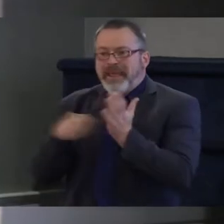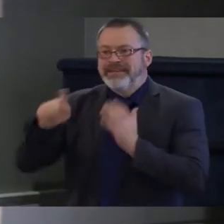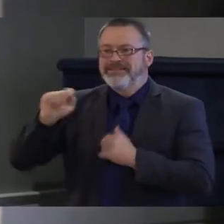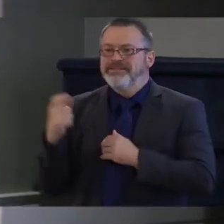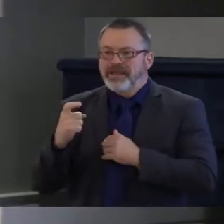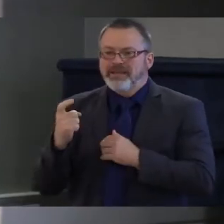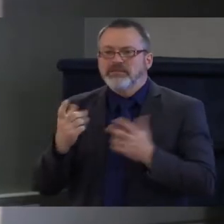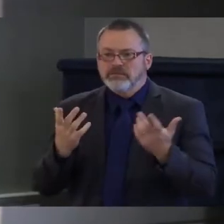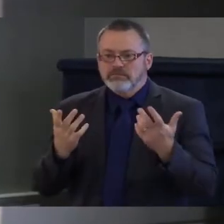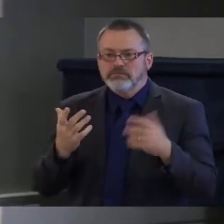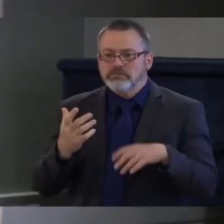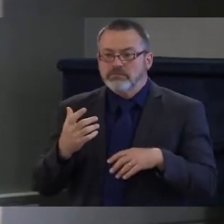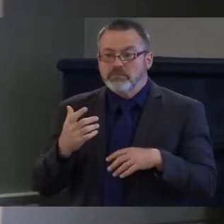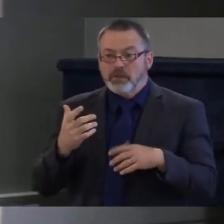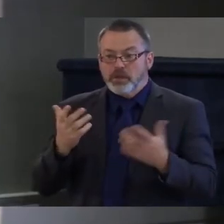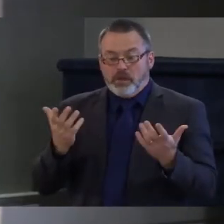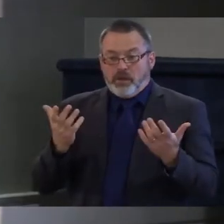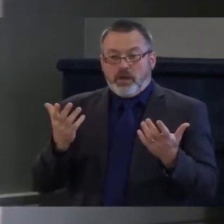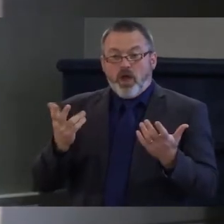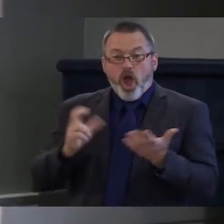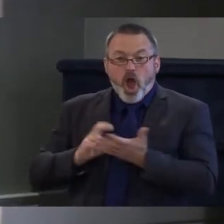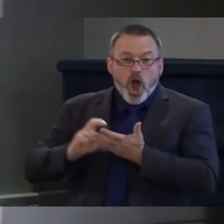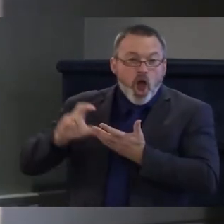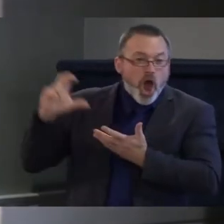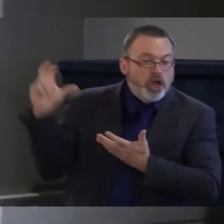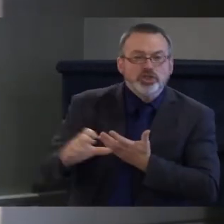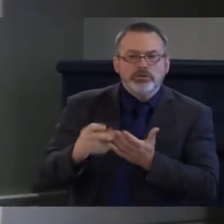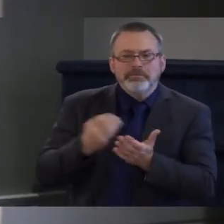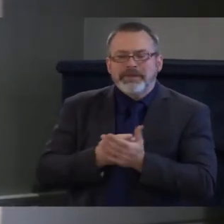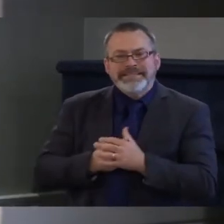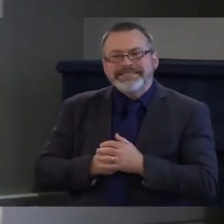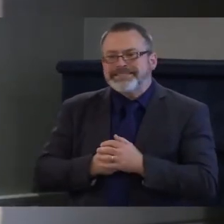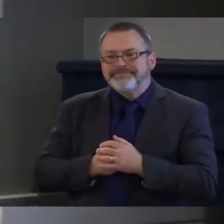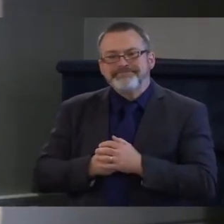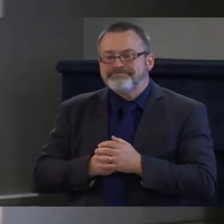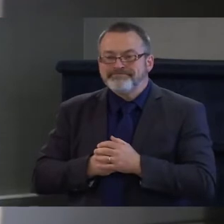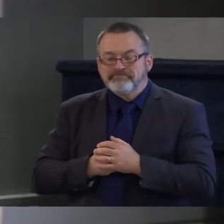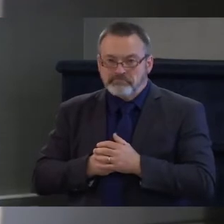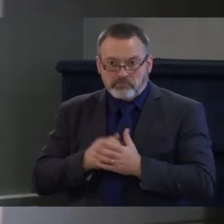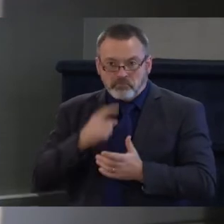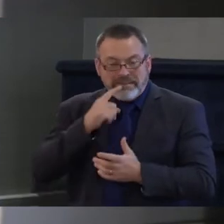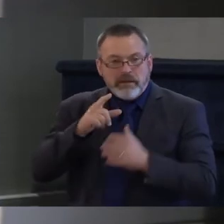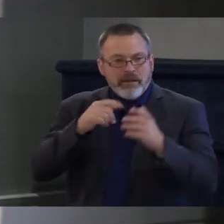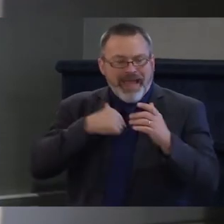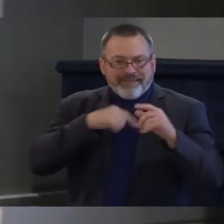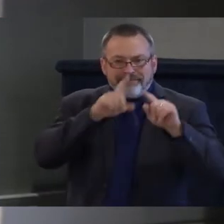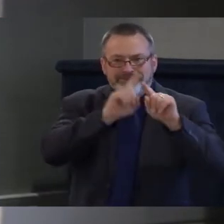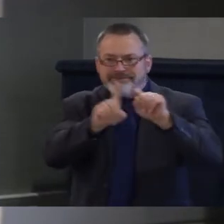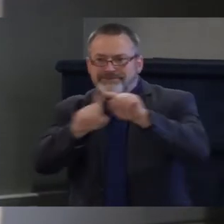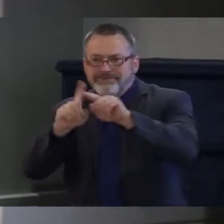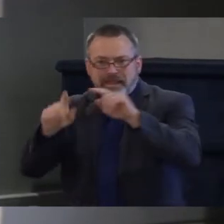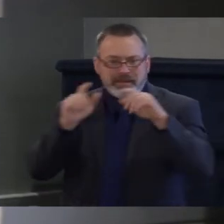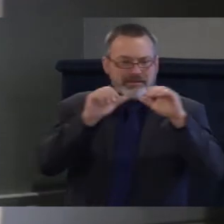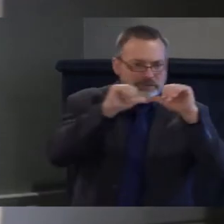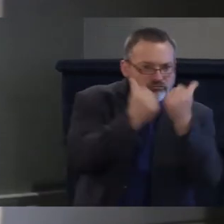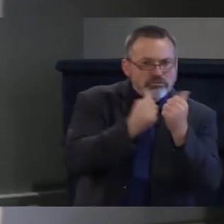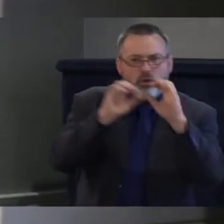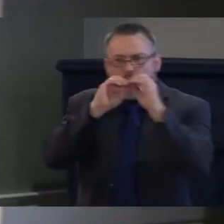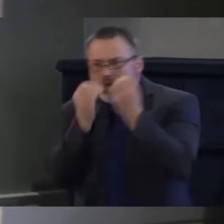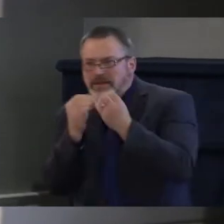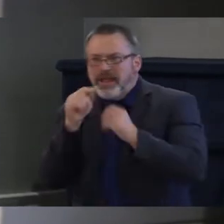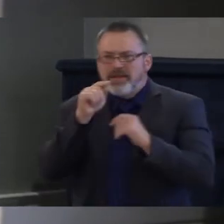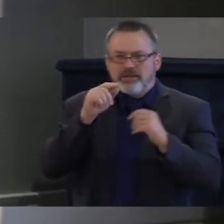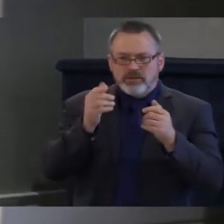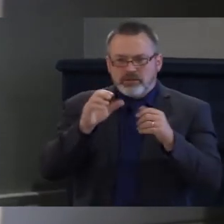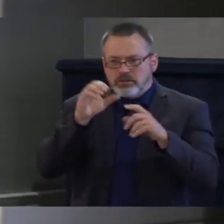invest in everything from our designated agencies, making sure that they have long-term funding and are not operating each year from small amounts of funding